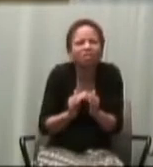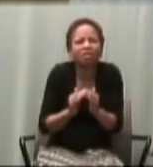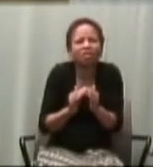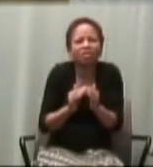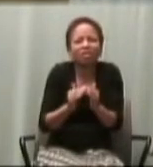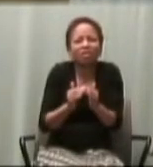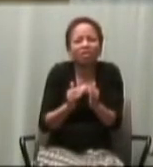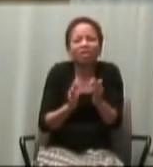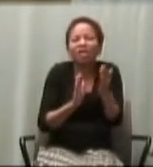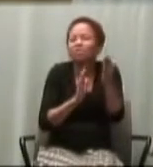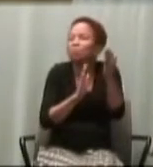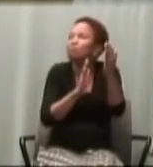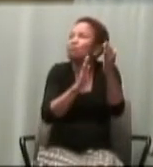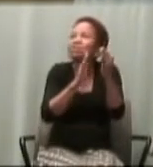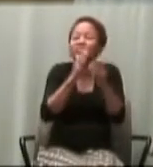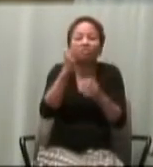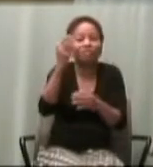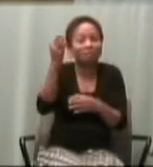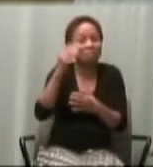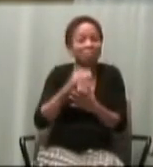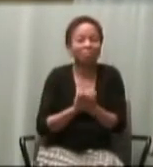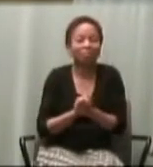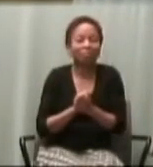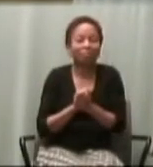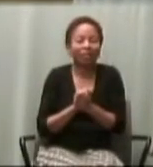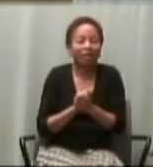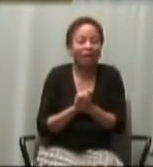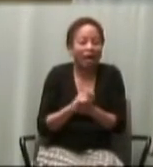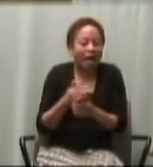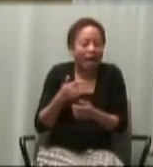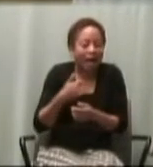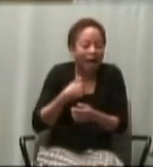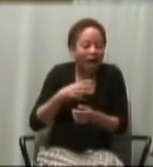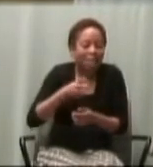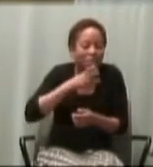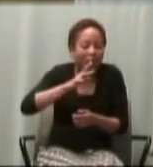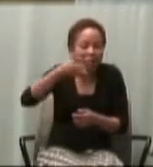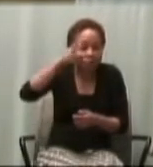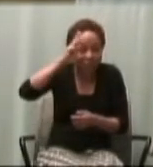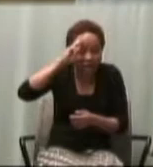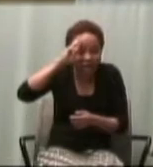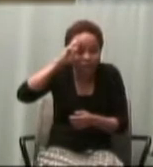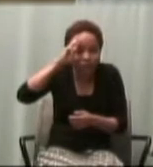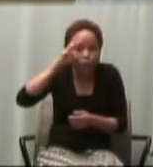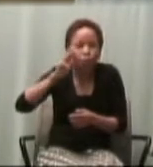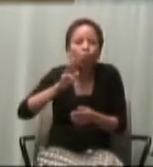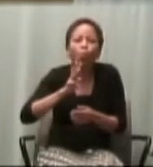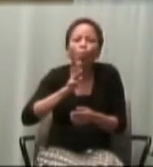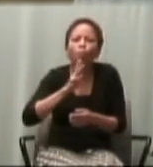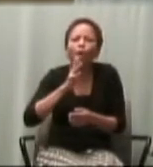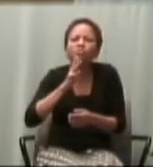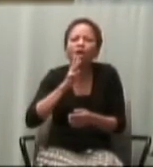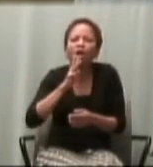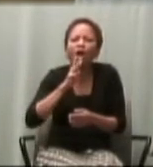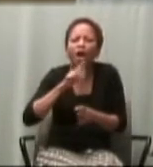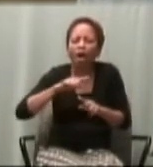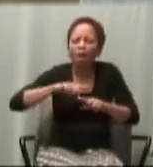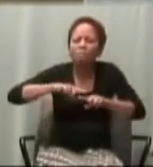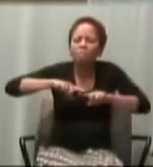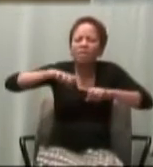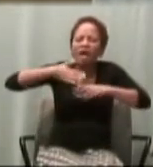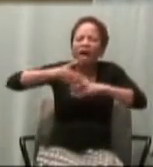of his sandals. I have baptized you with water, but he will